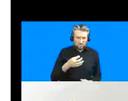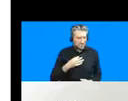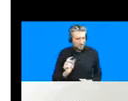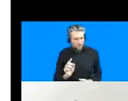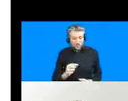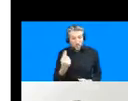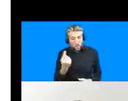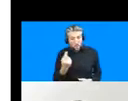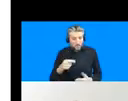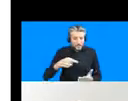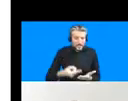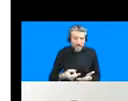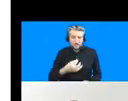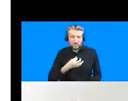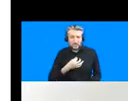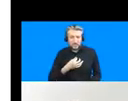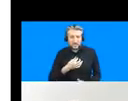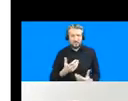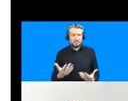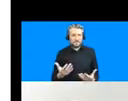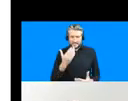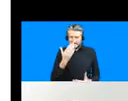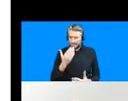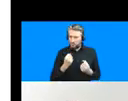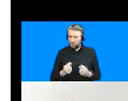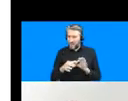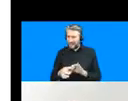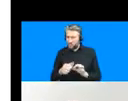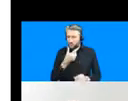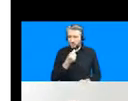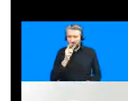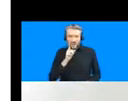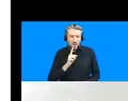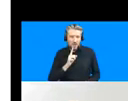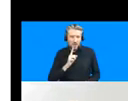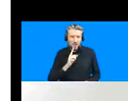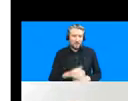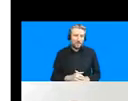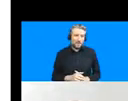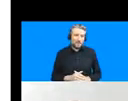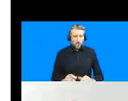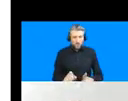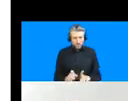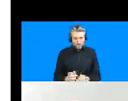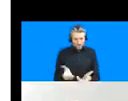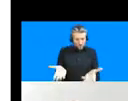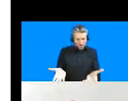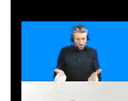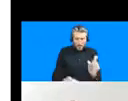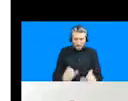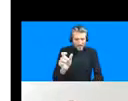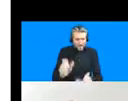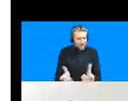uh what kind of solid solidarities are we uh you know are we looking at on ground and you know what kind of resistance is going to emerge